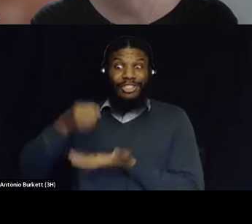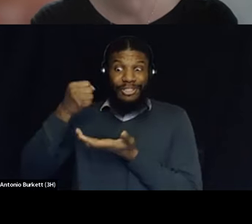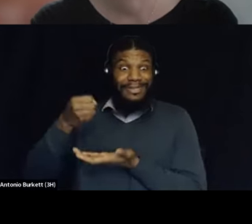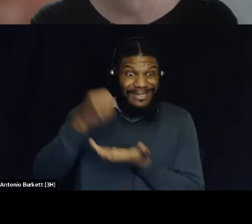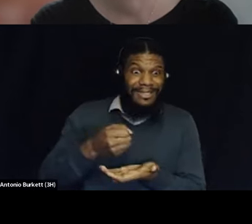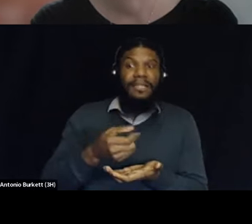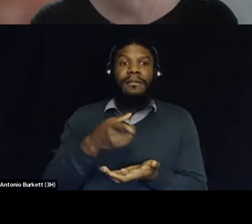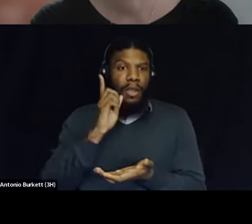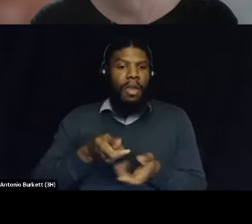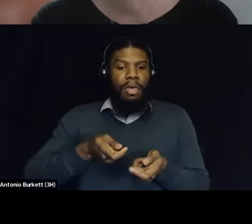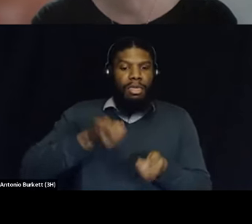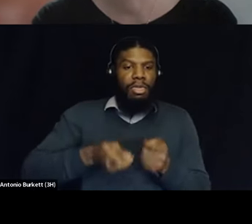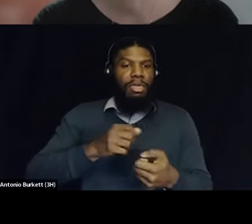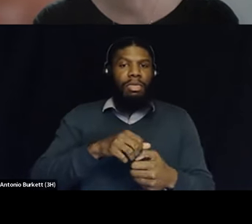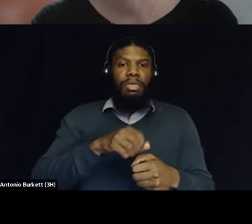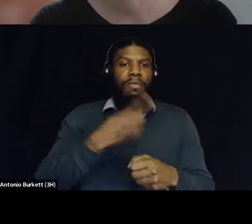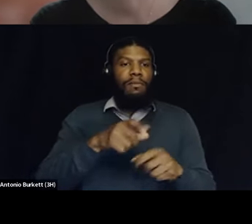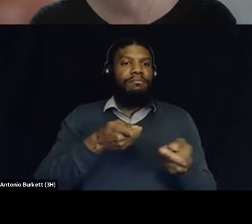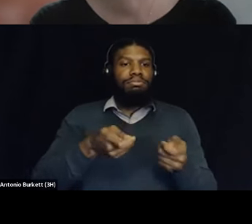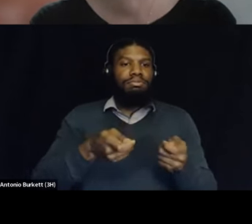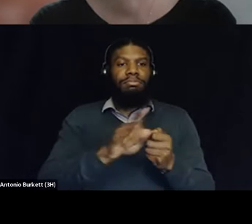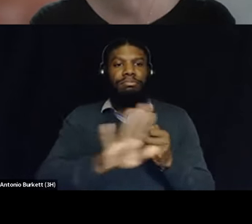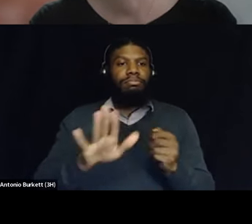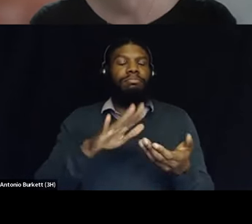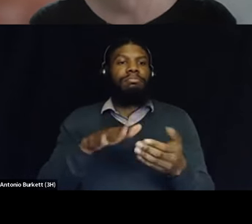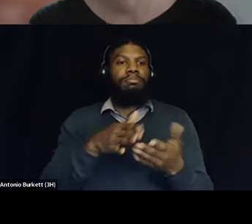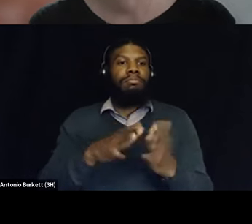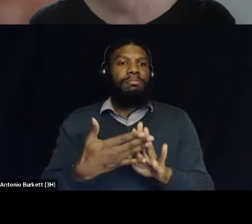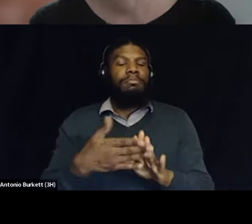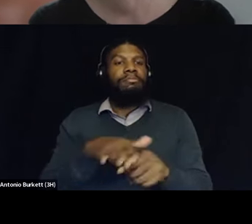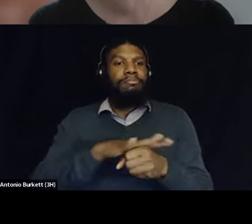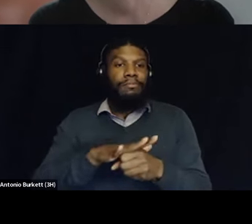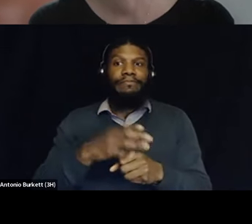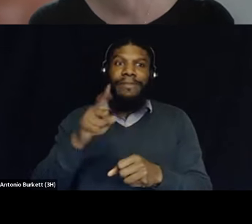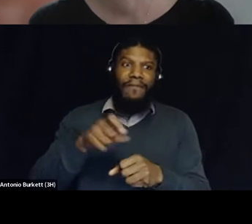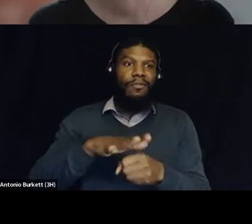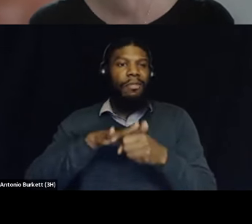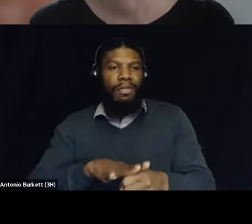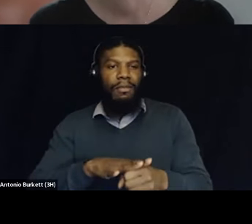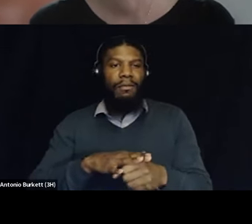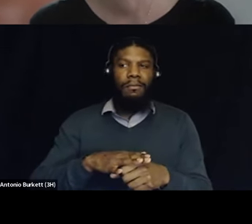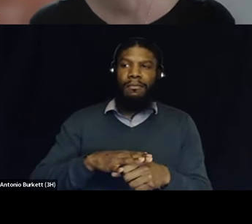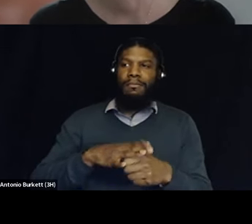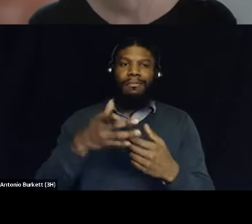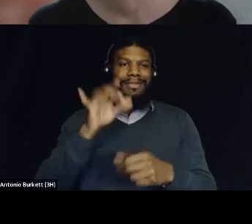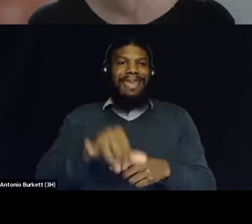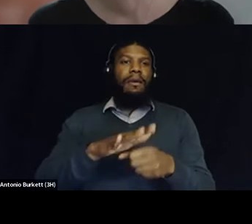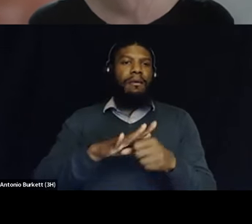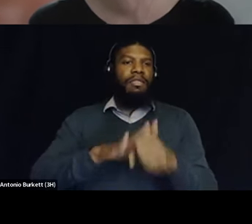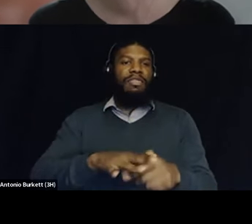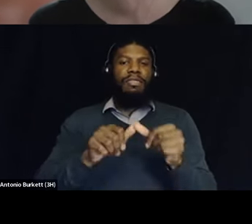about oppression that they want to enforce and so a lot of what we're dealing with now